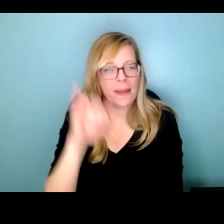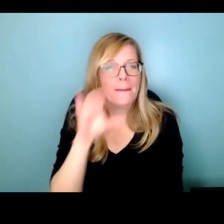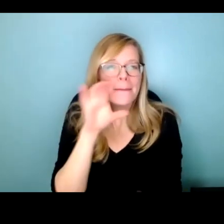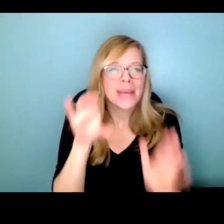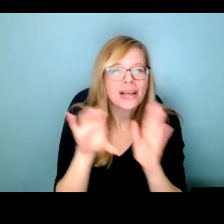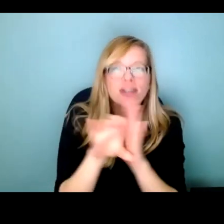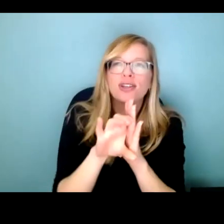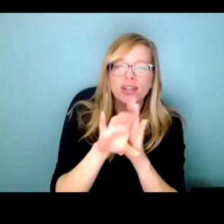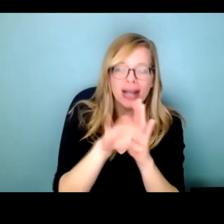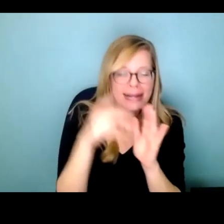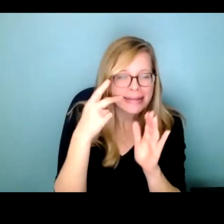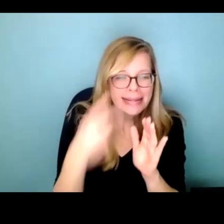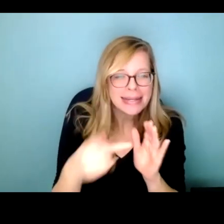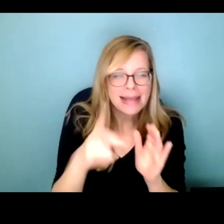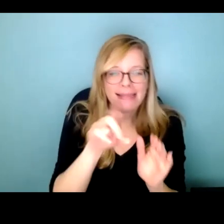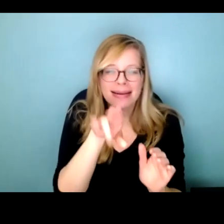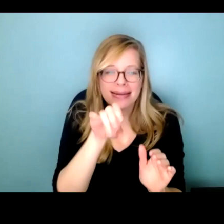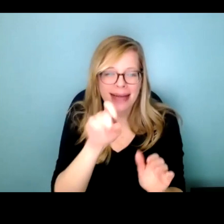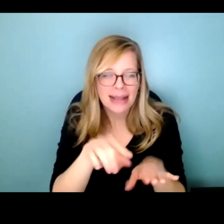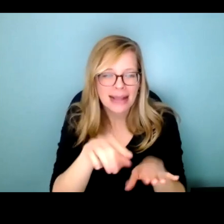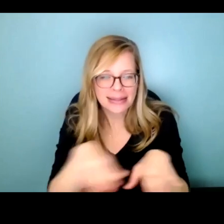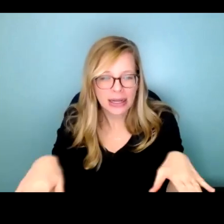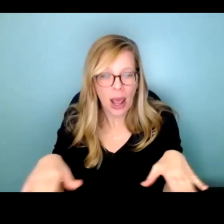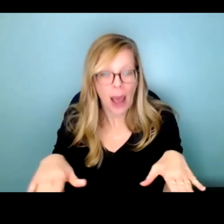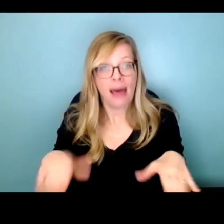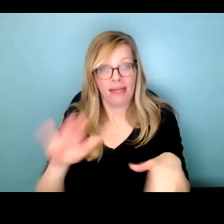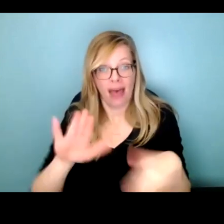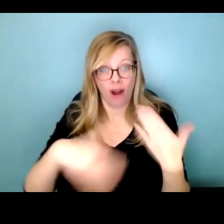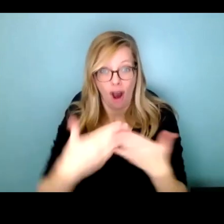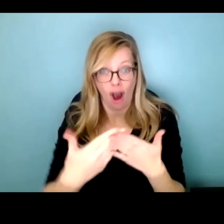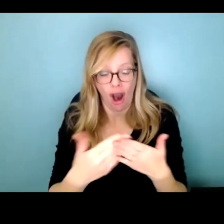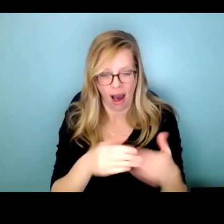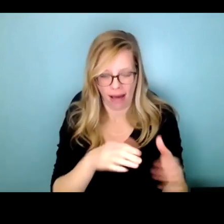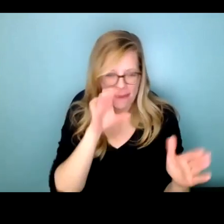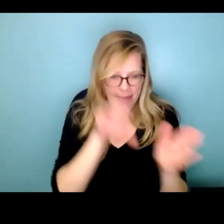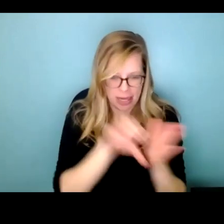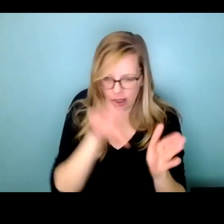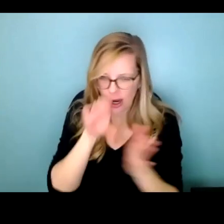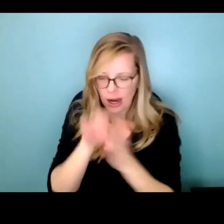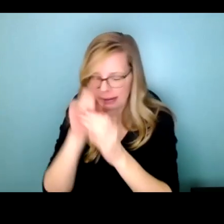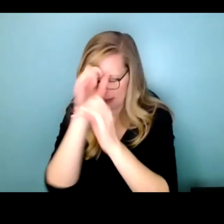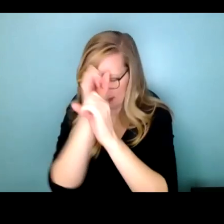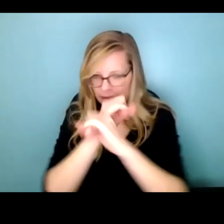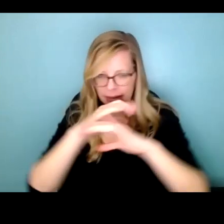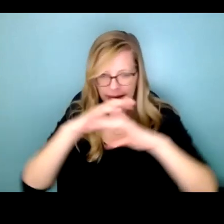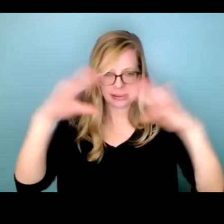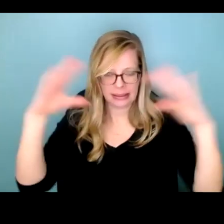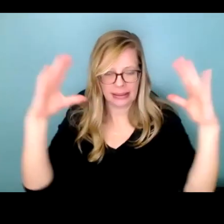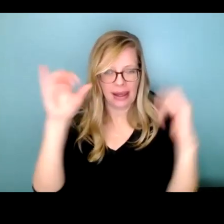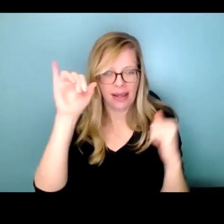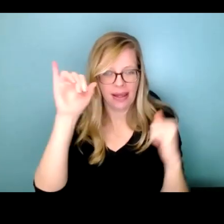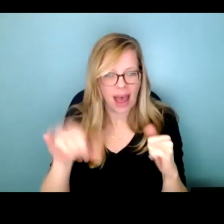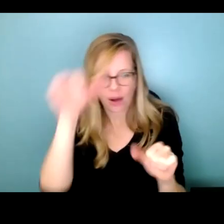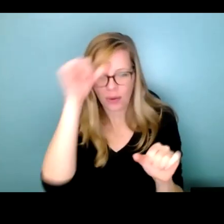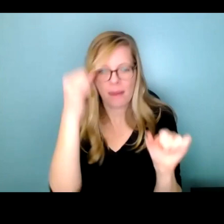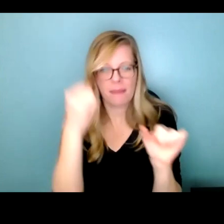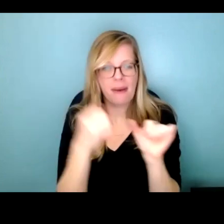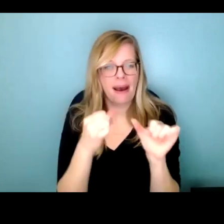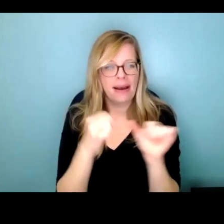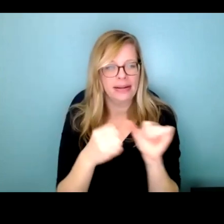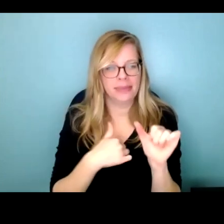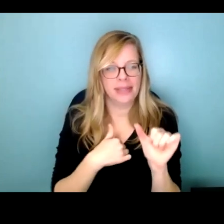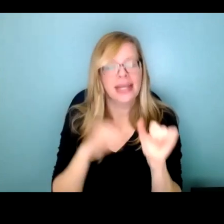dust put them all together once to chat a time i'm a little out of line saying do you